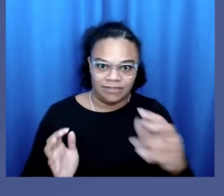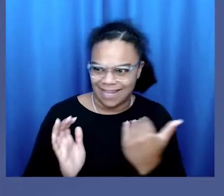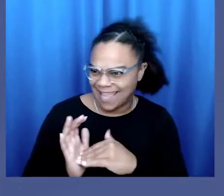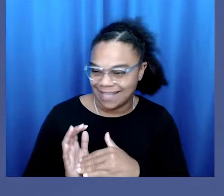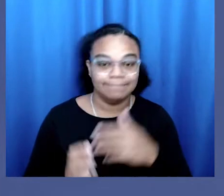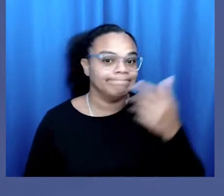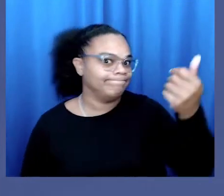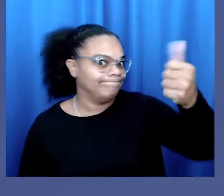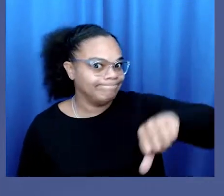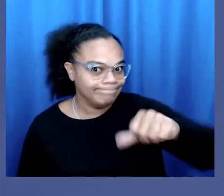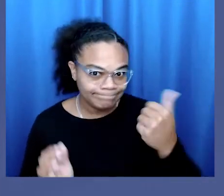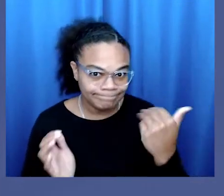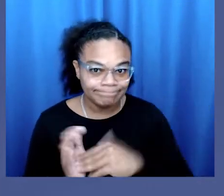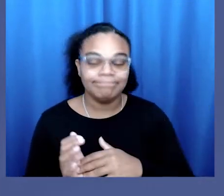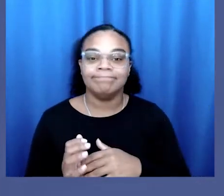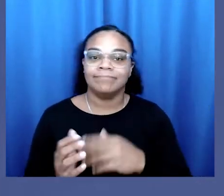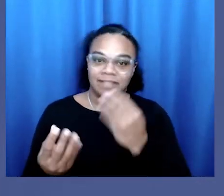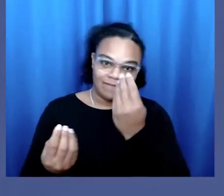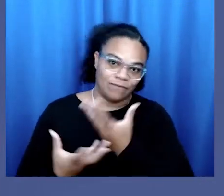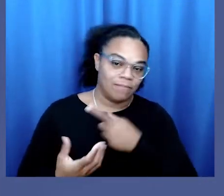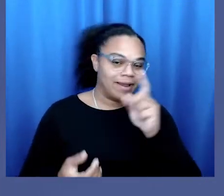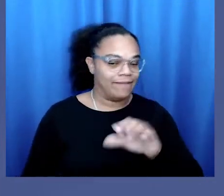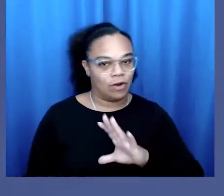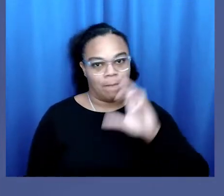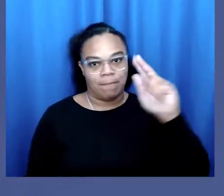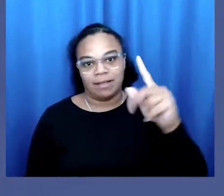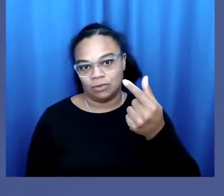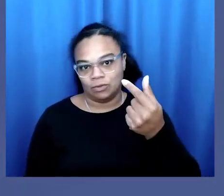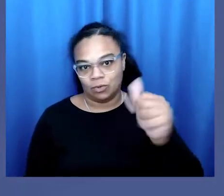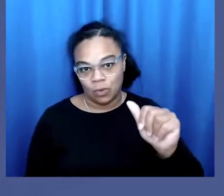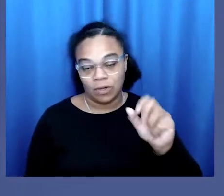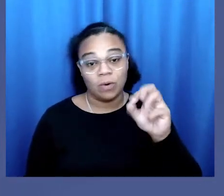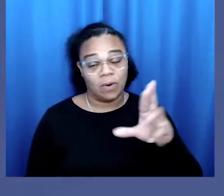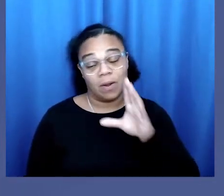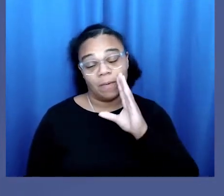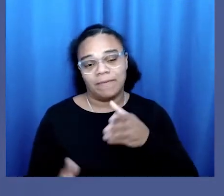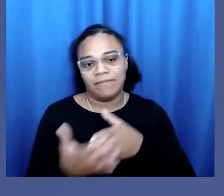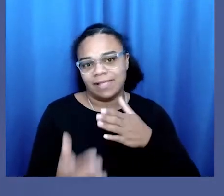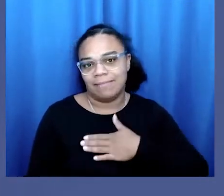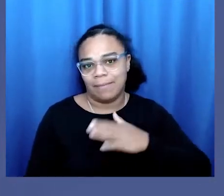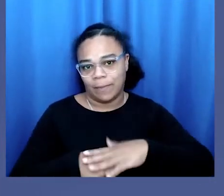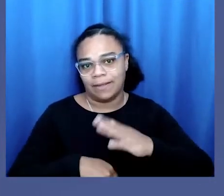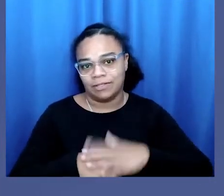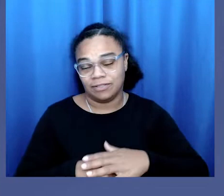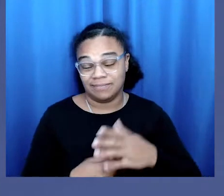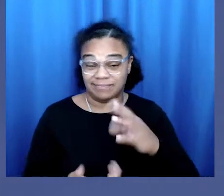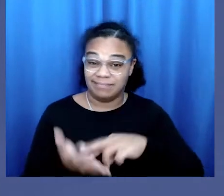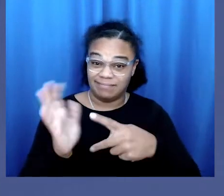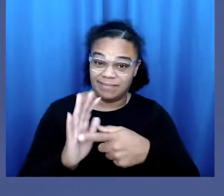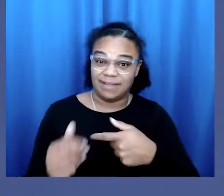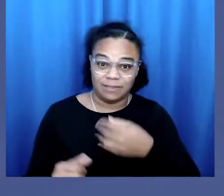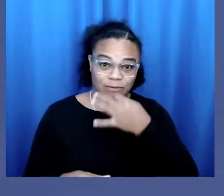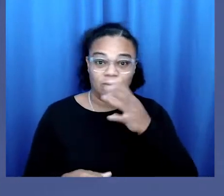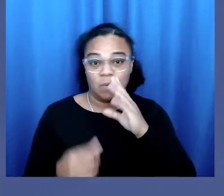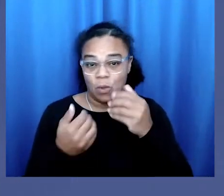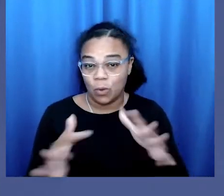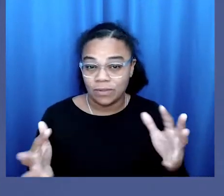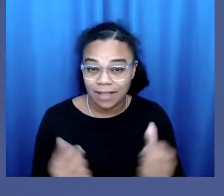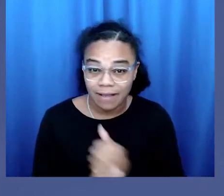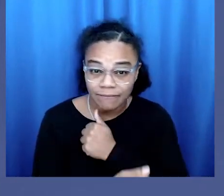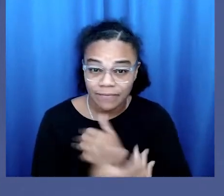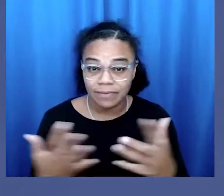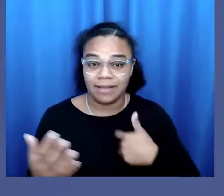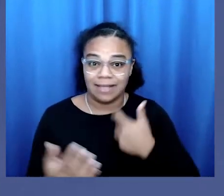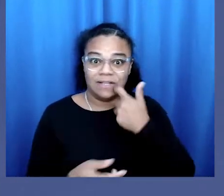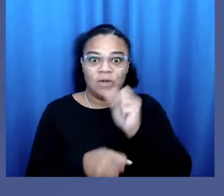which is again denied. She informs me that I am to return to Georgia or violate my probation. I am about to lose everything I have just